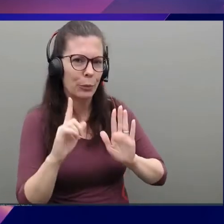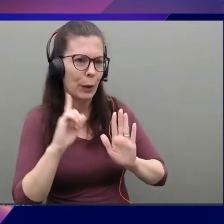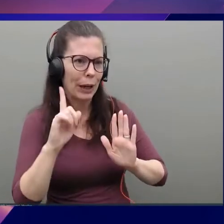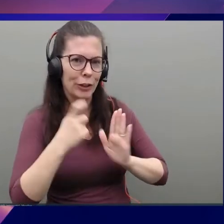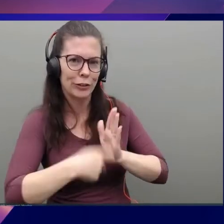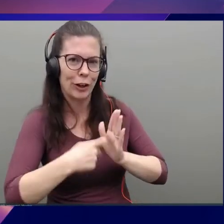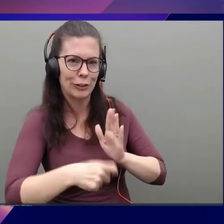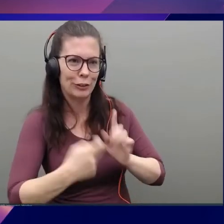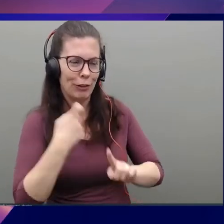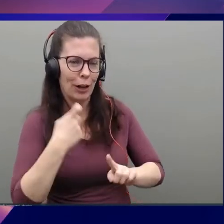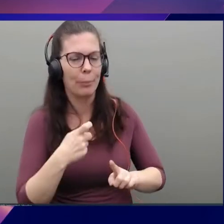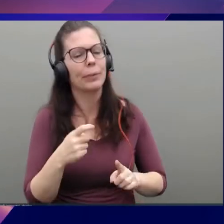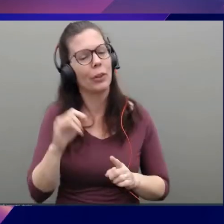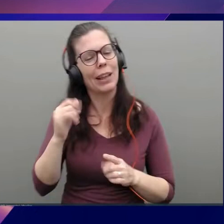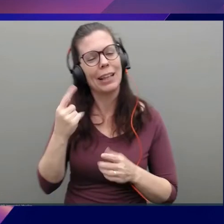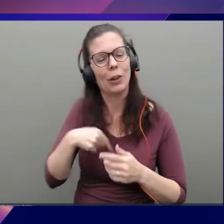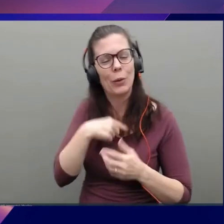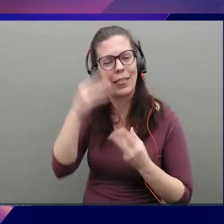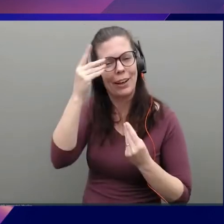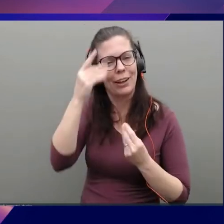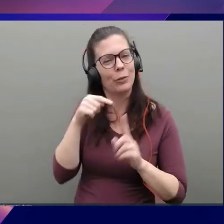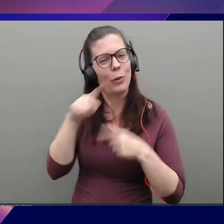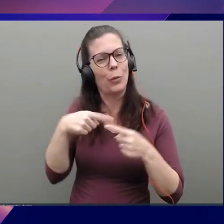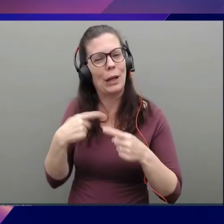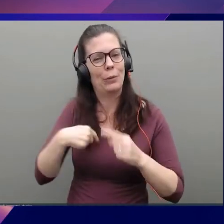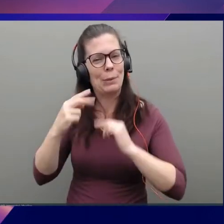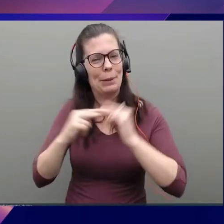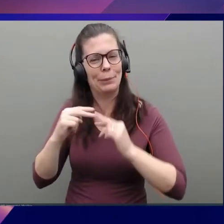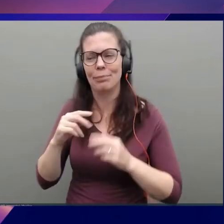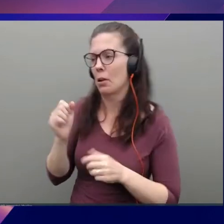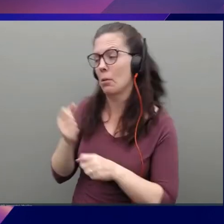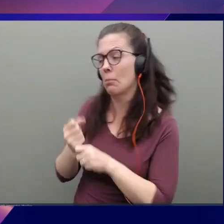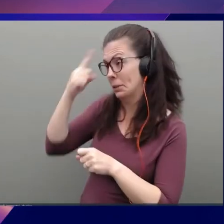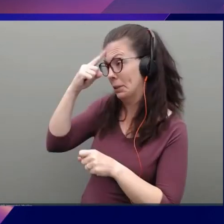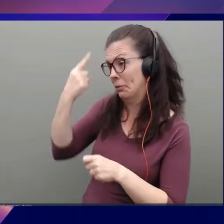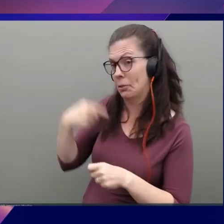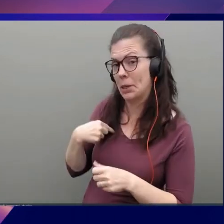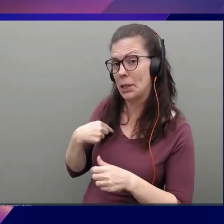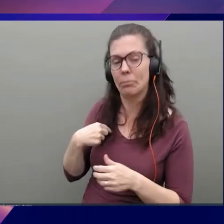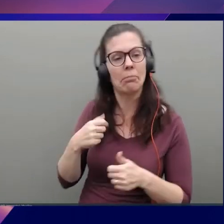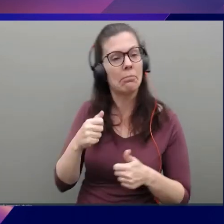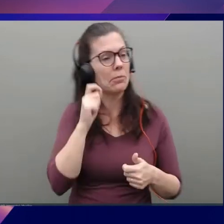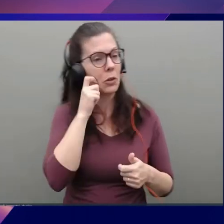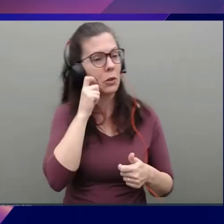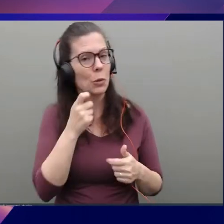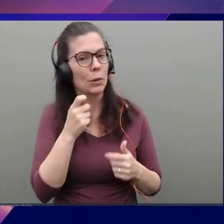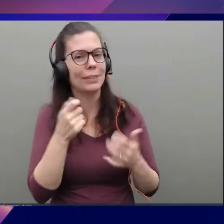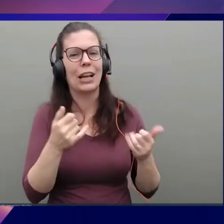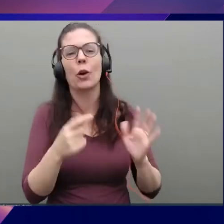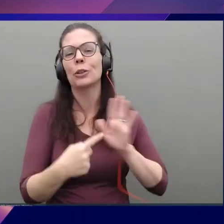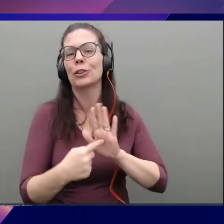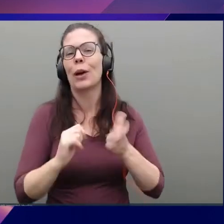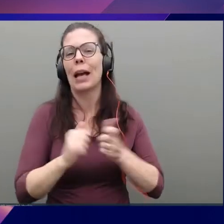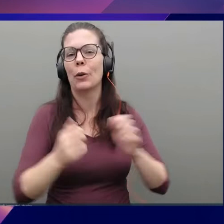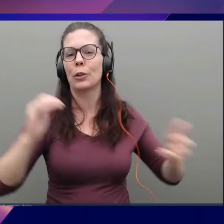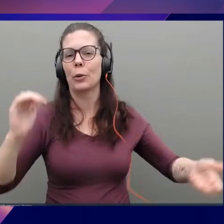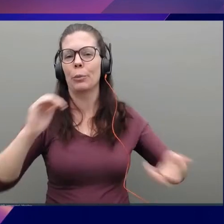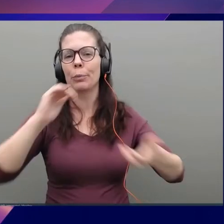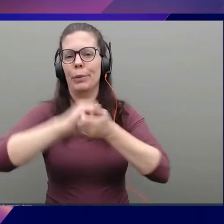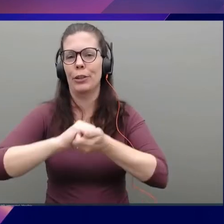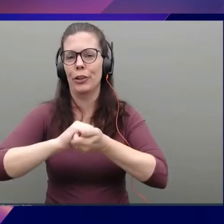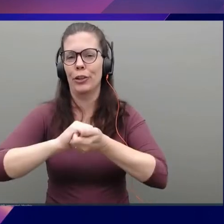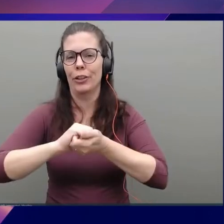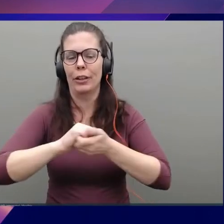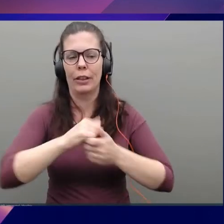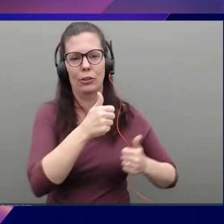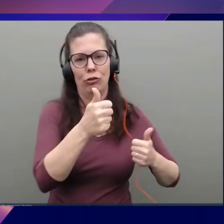we did think about when we billed. That makes total sense to me. Cool. So I'm going to show you how would you actually peer a transit gateway into CloudWAN.